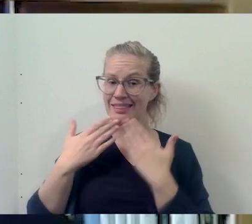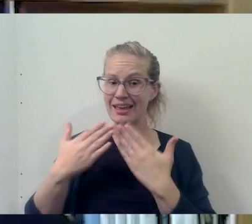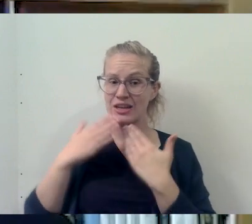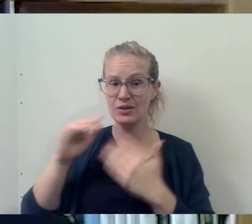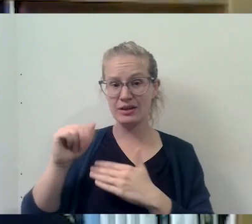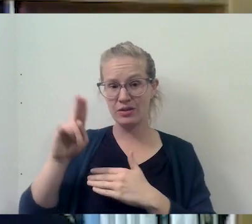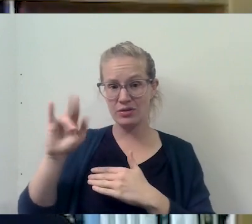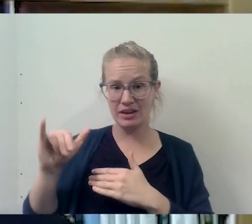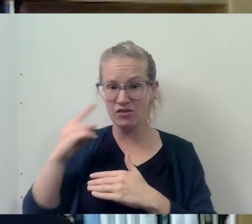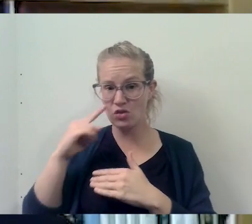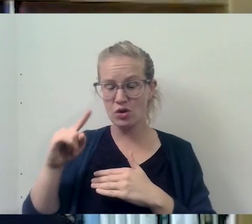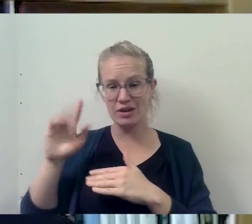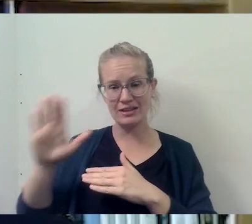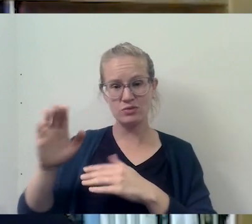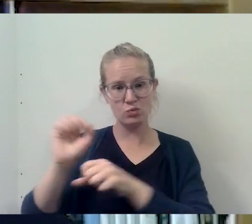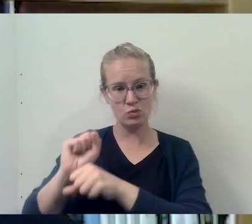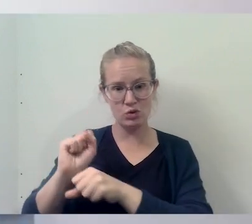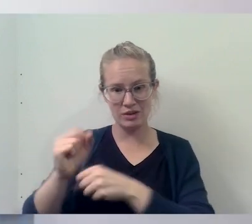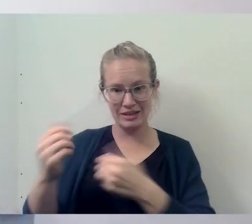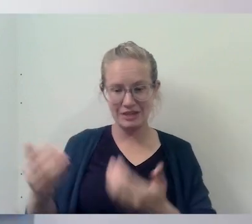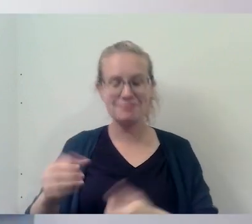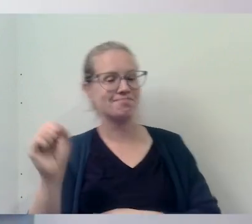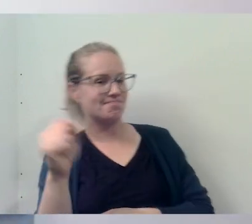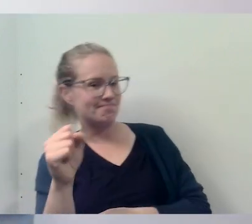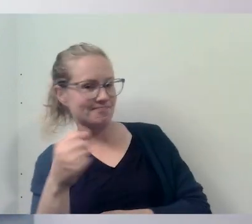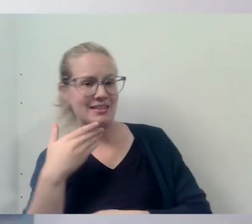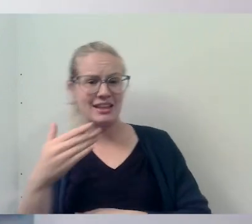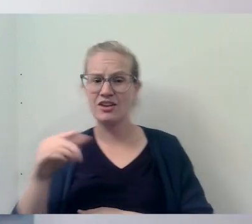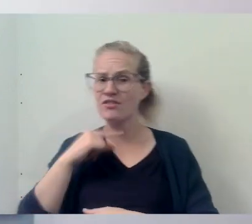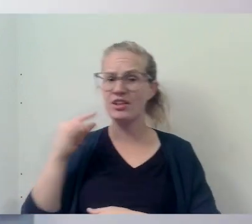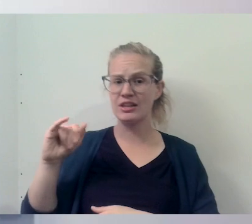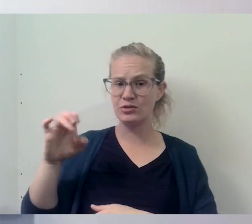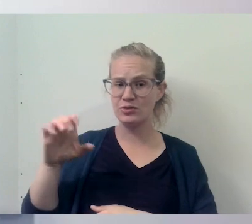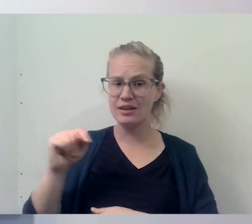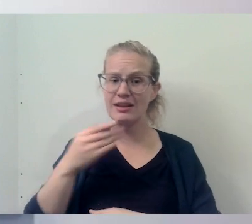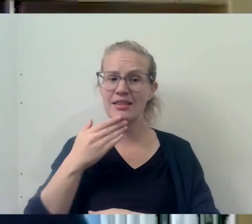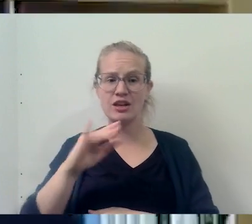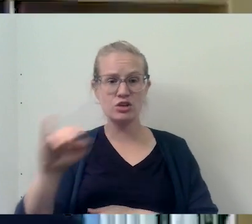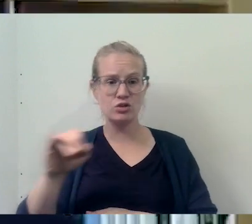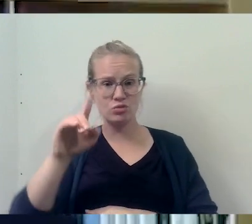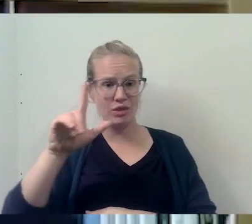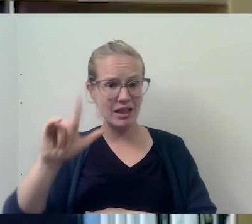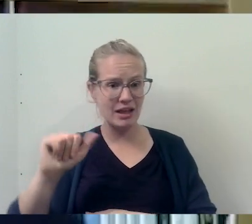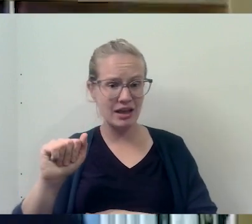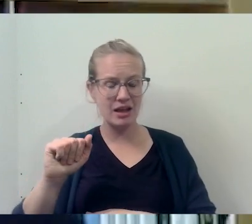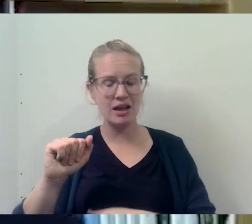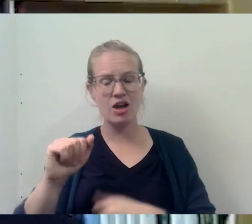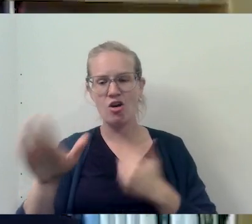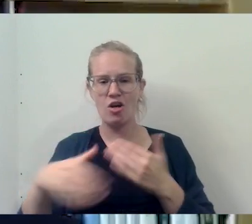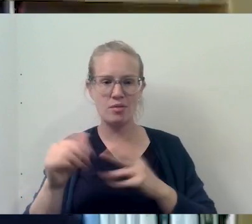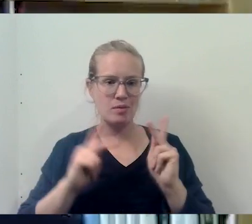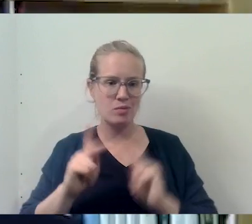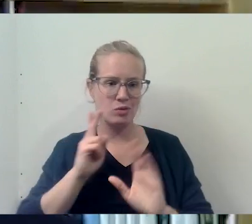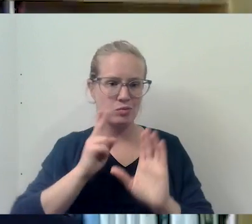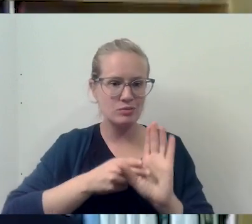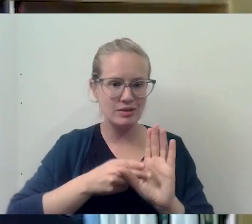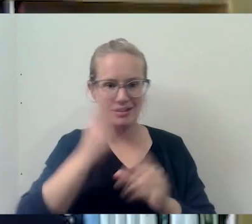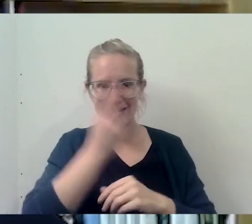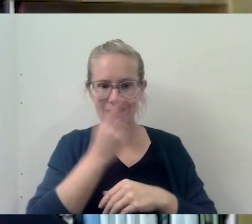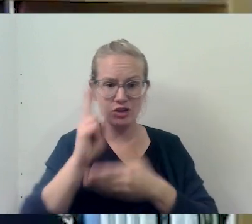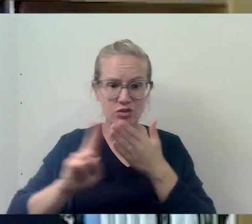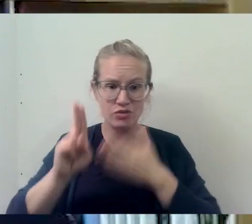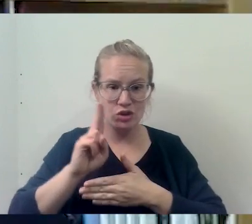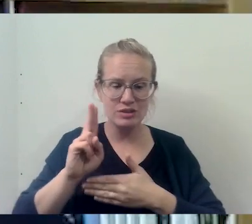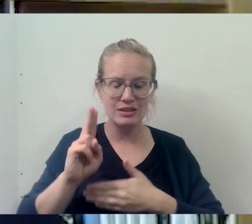Anthony for, for his efforts here. Thanks to Father Innocent. Thank you for Julia and all those who participated, uh, Catholic